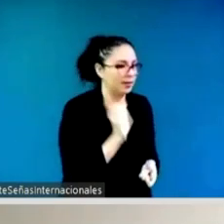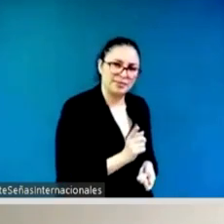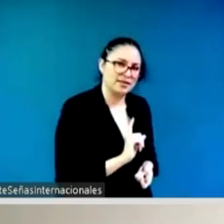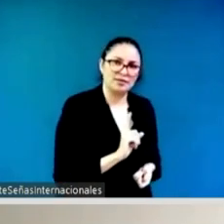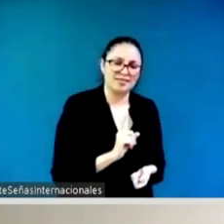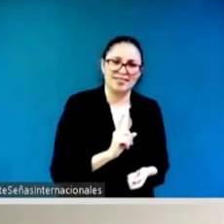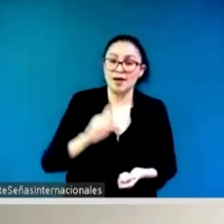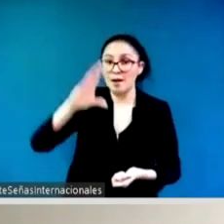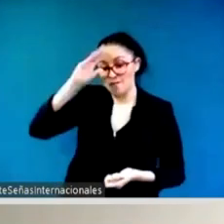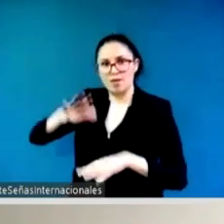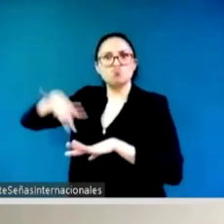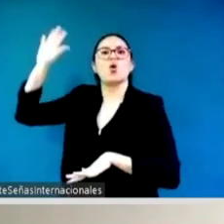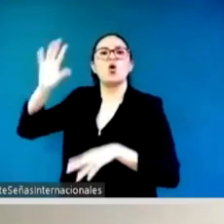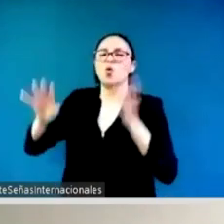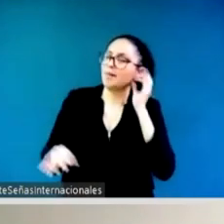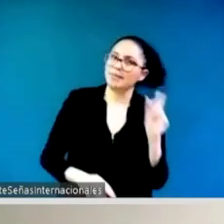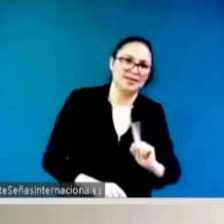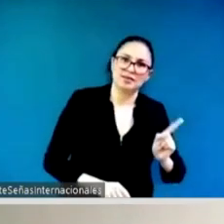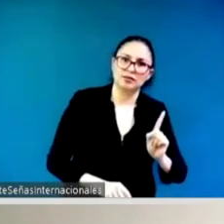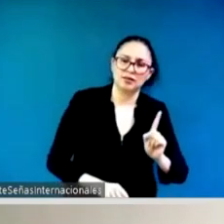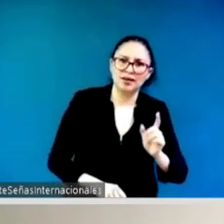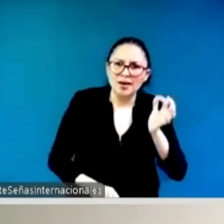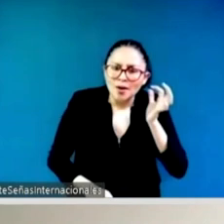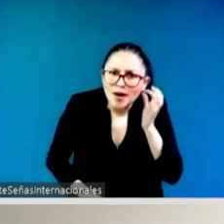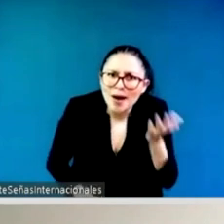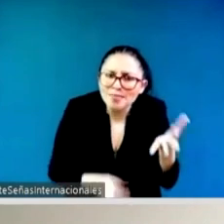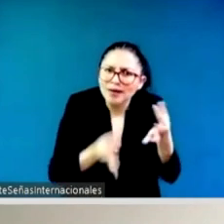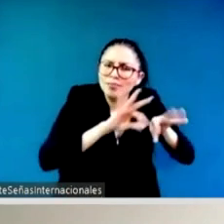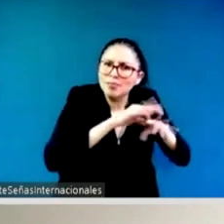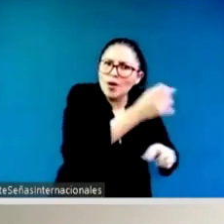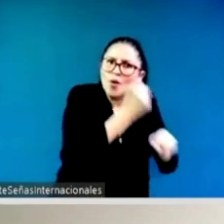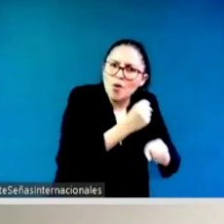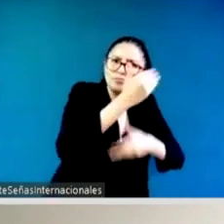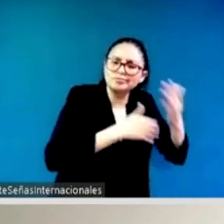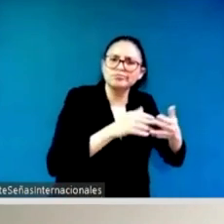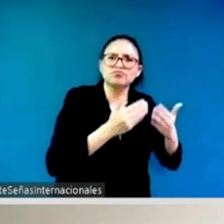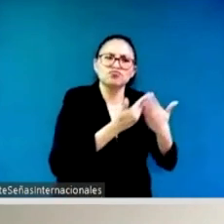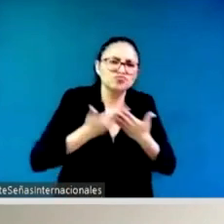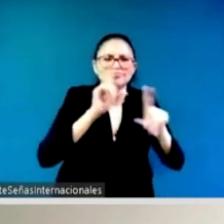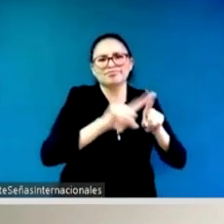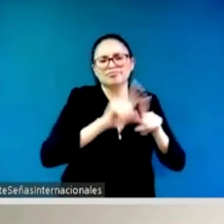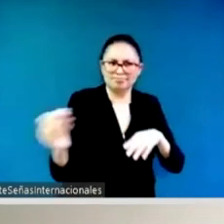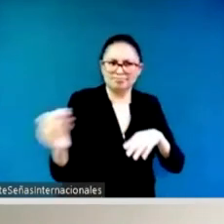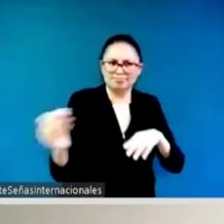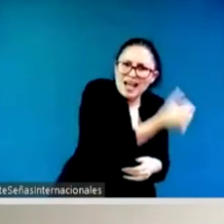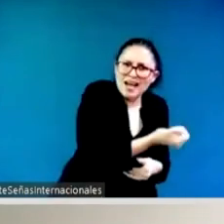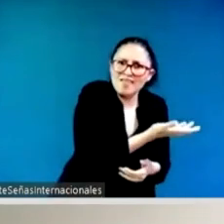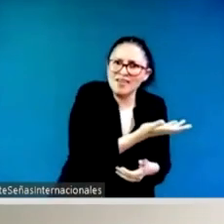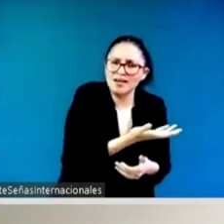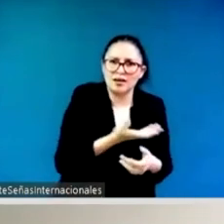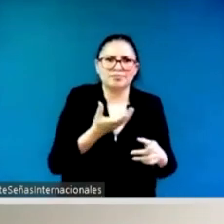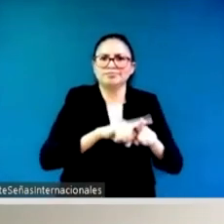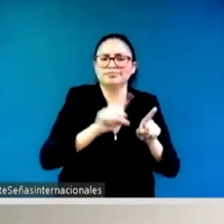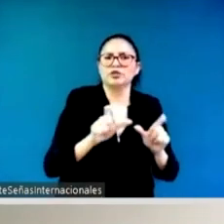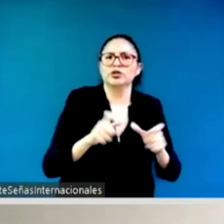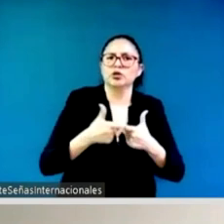the big committees for example in a congress or in a government now in mexico also we have two governors that are women